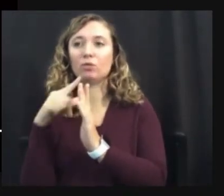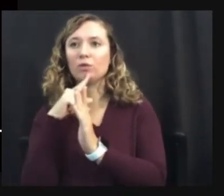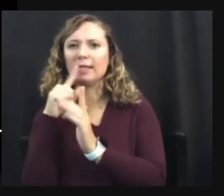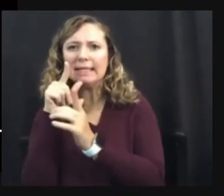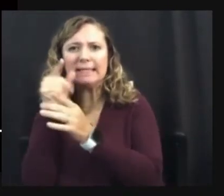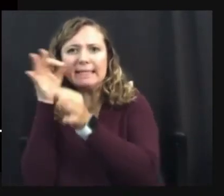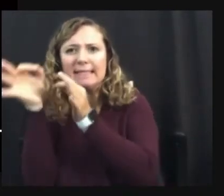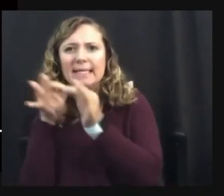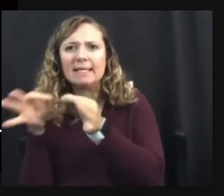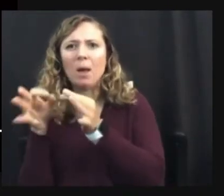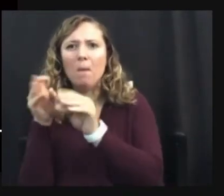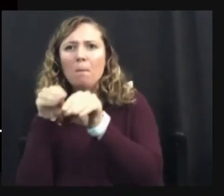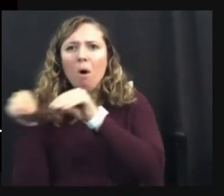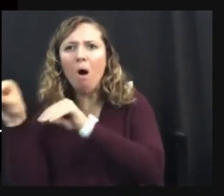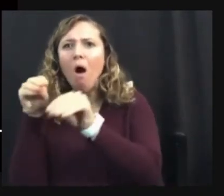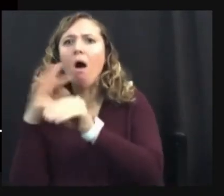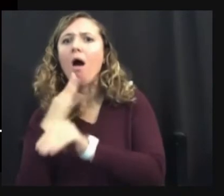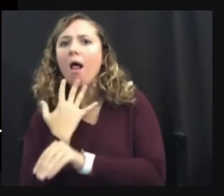color, sensory.